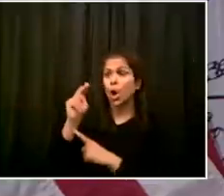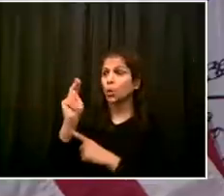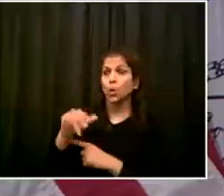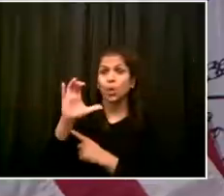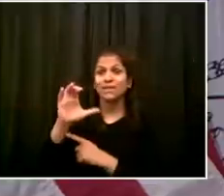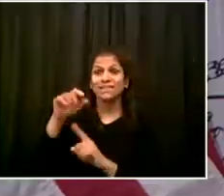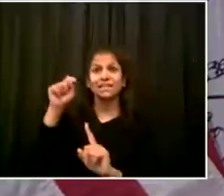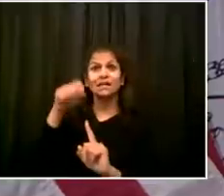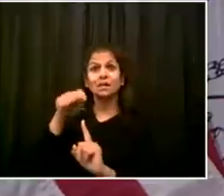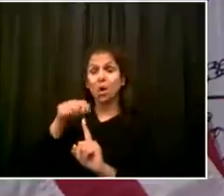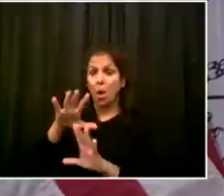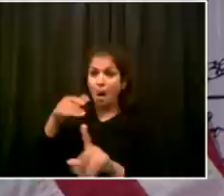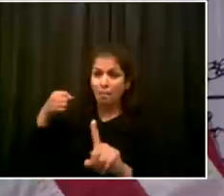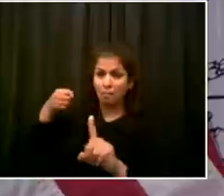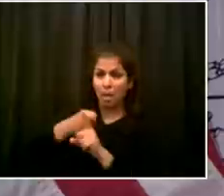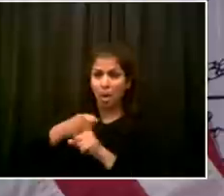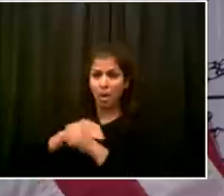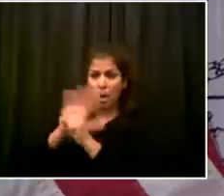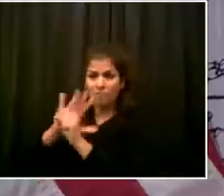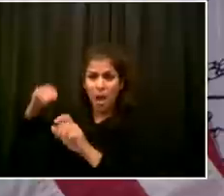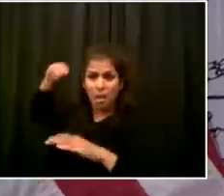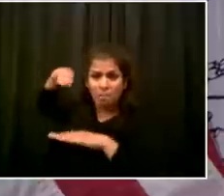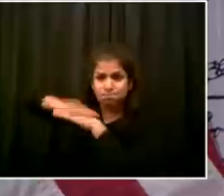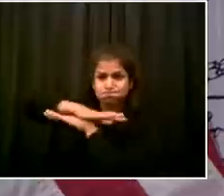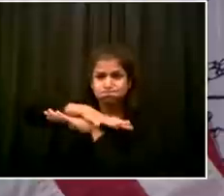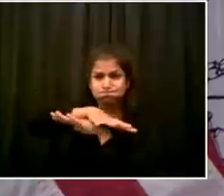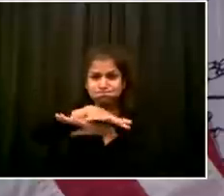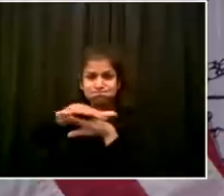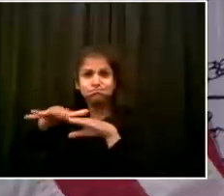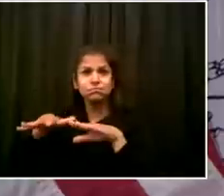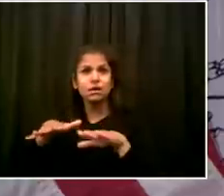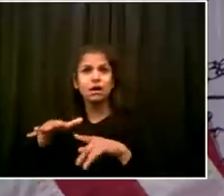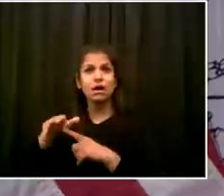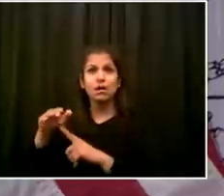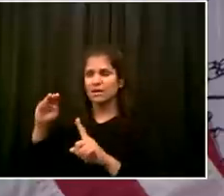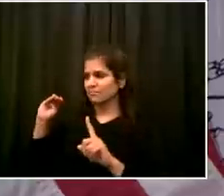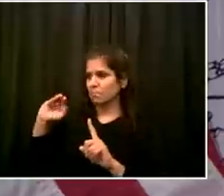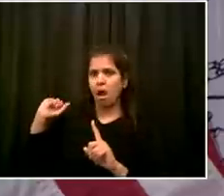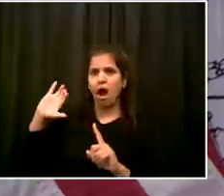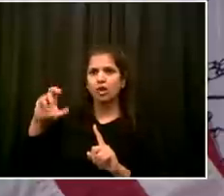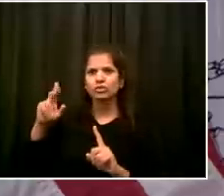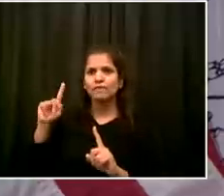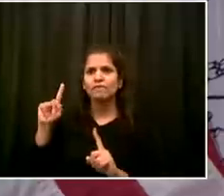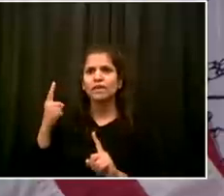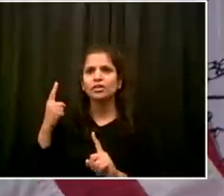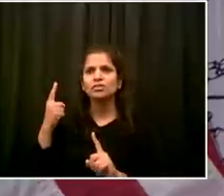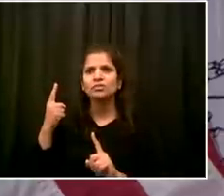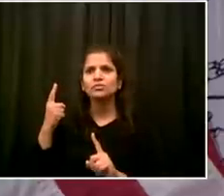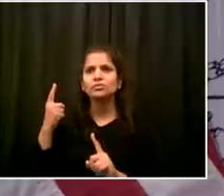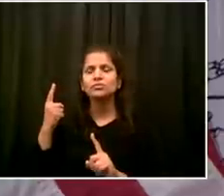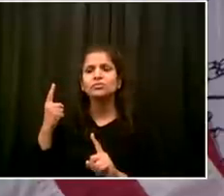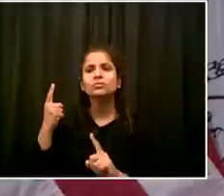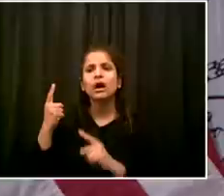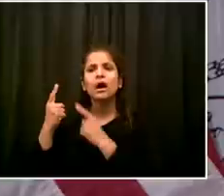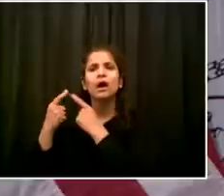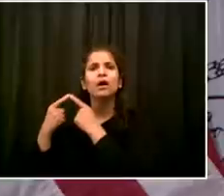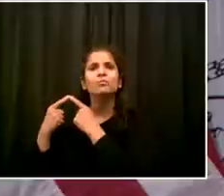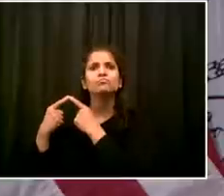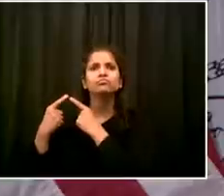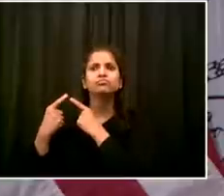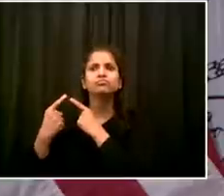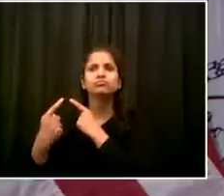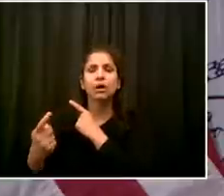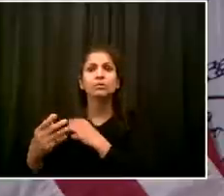And we were fighting in those two weeks to see if we could contain this without any ability to see how